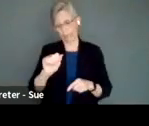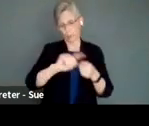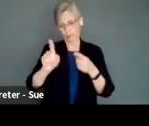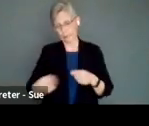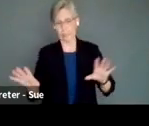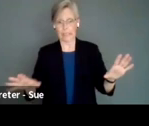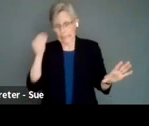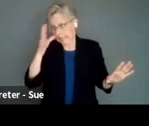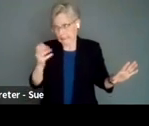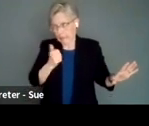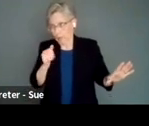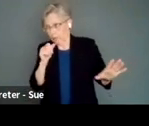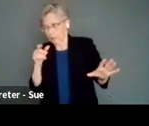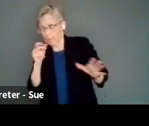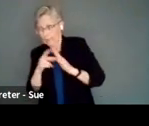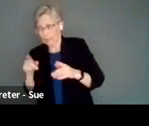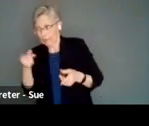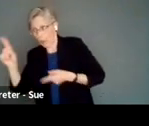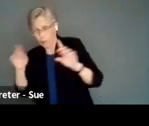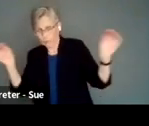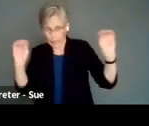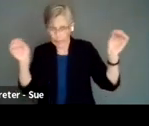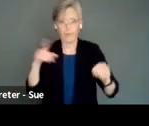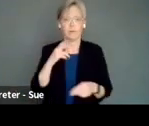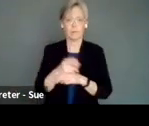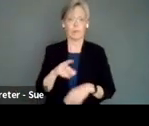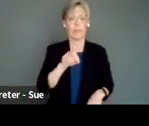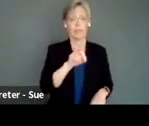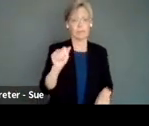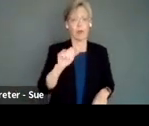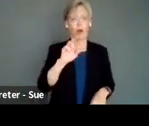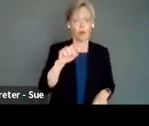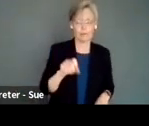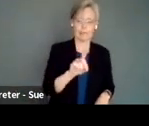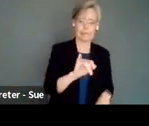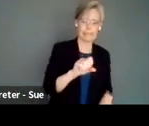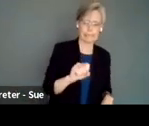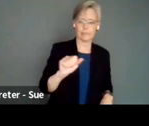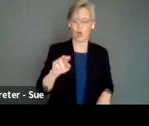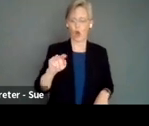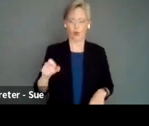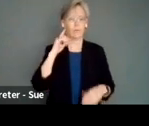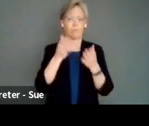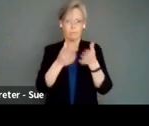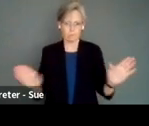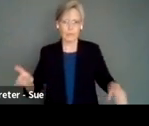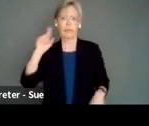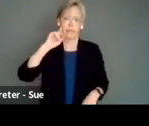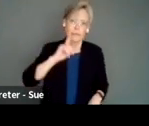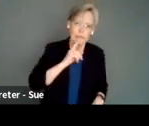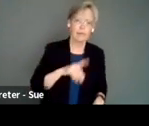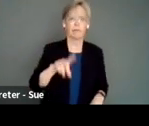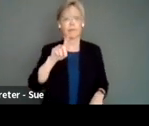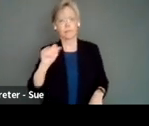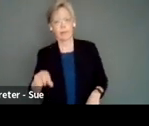apologies to everybody. Um, so in also disability arts and dis arts is for the entirety of the deaf disability and mad